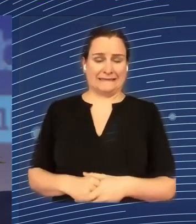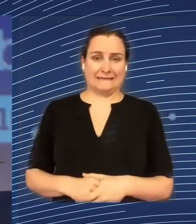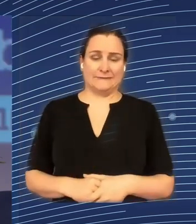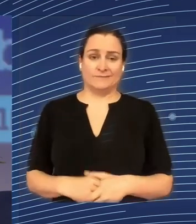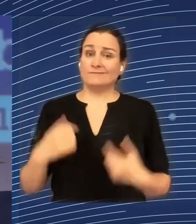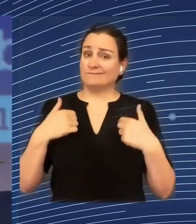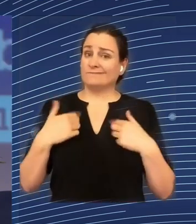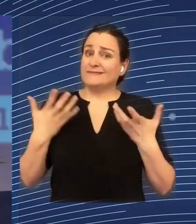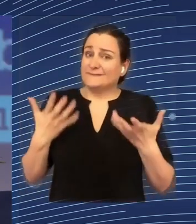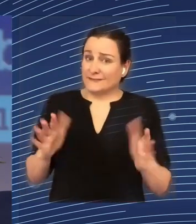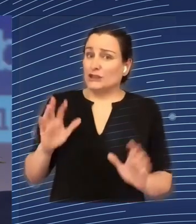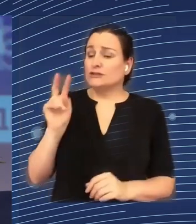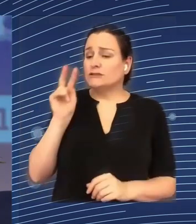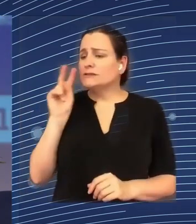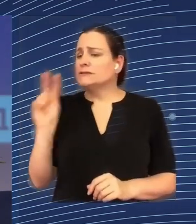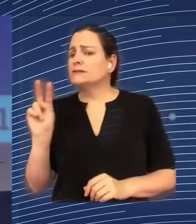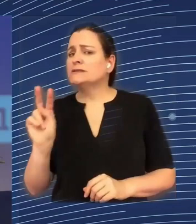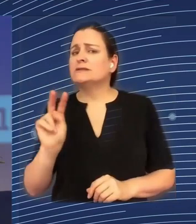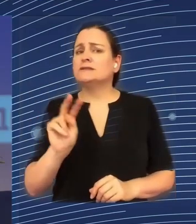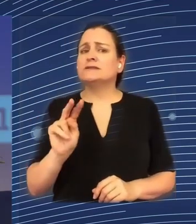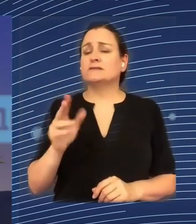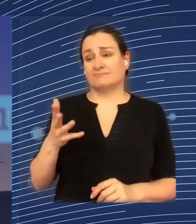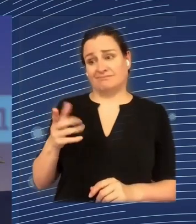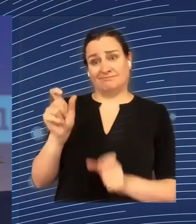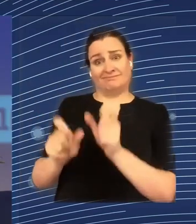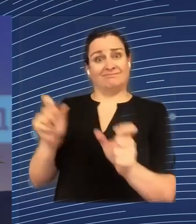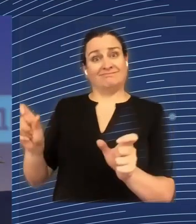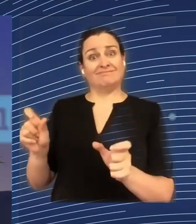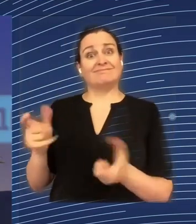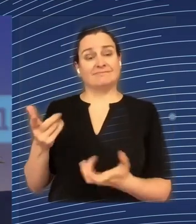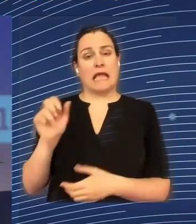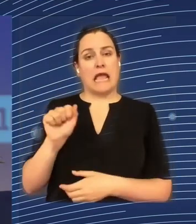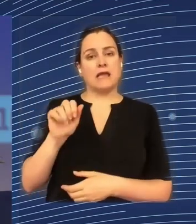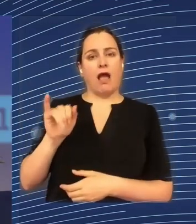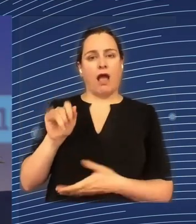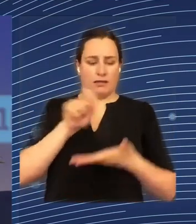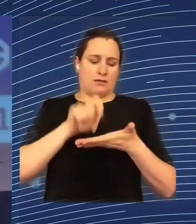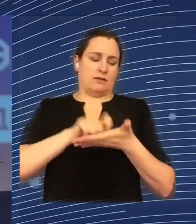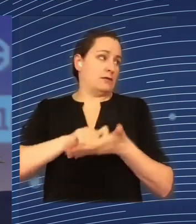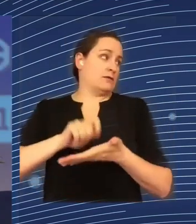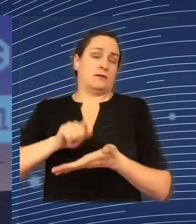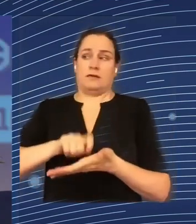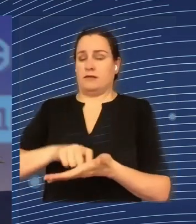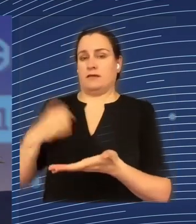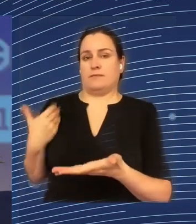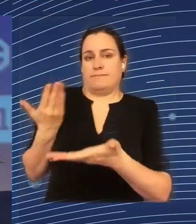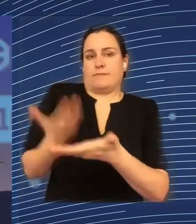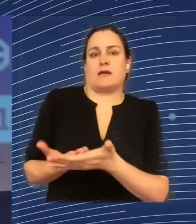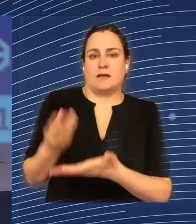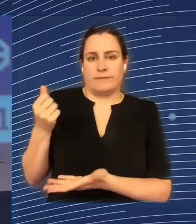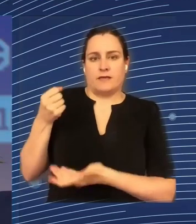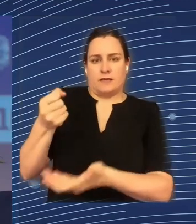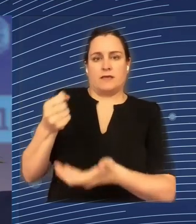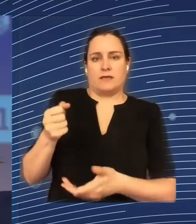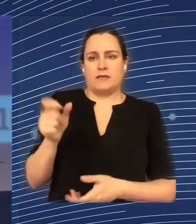the beneficiaries uses the artificial intelligence to fill in some parts of applications. So first question